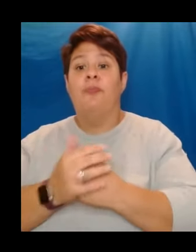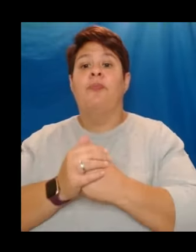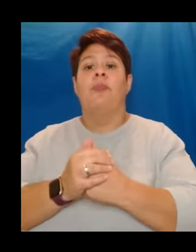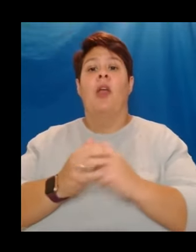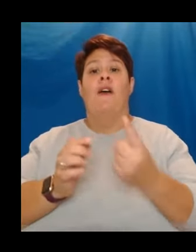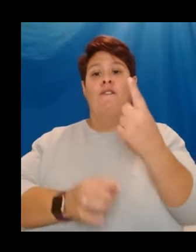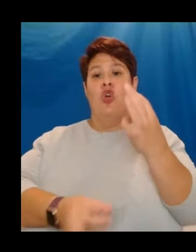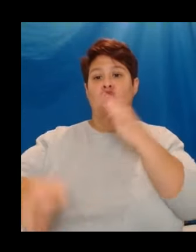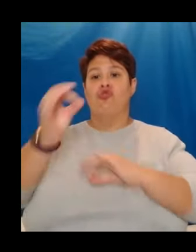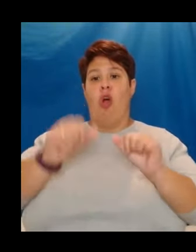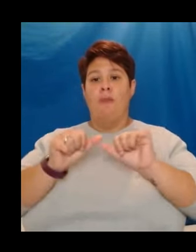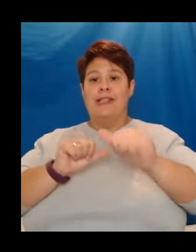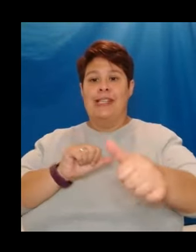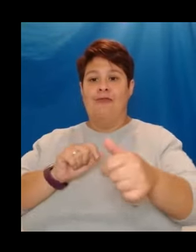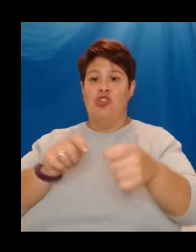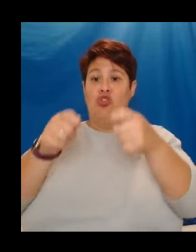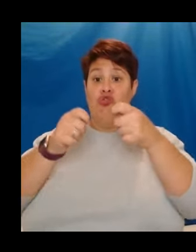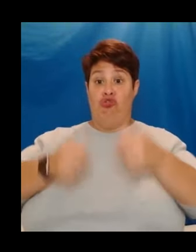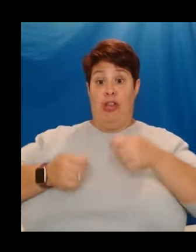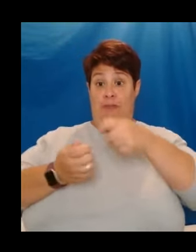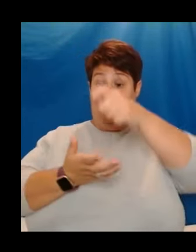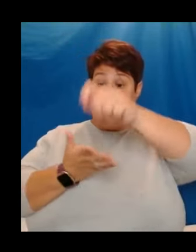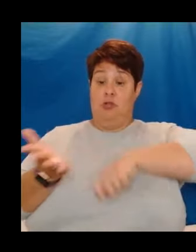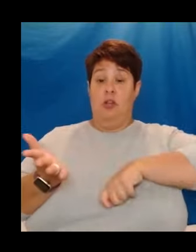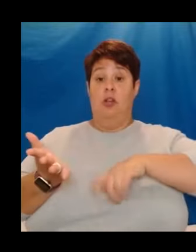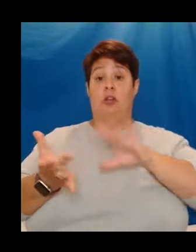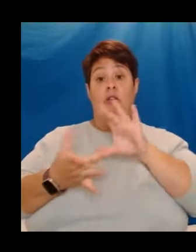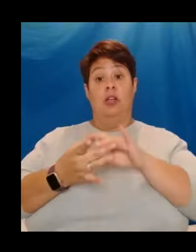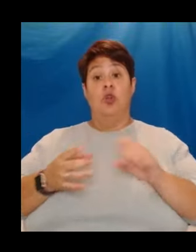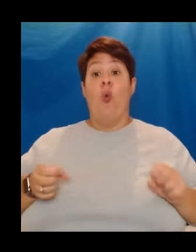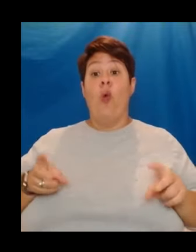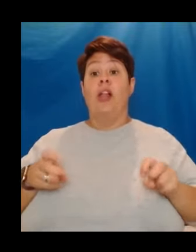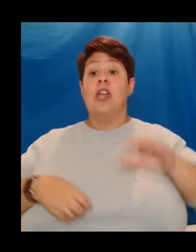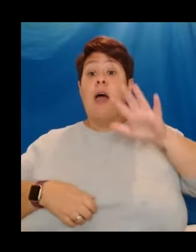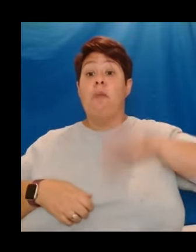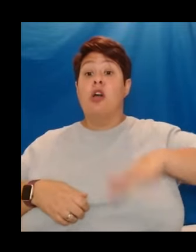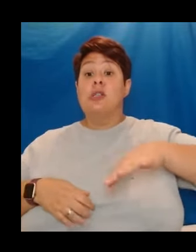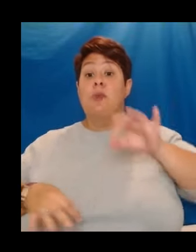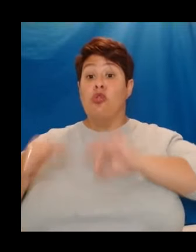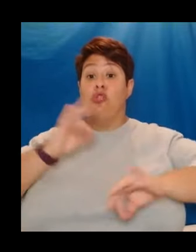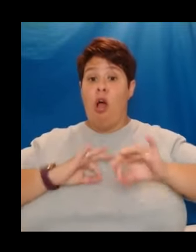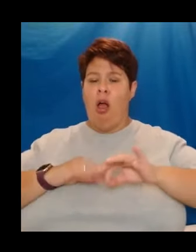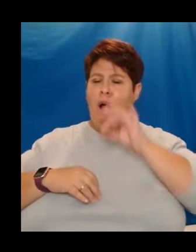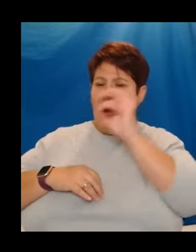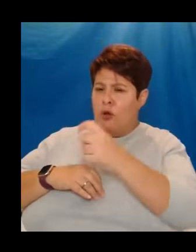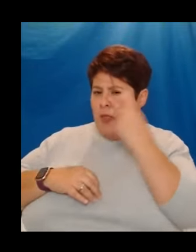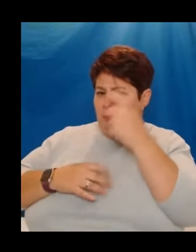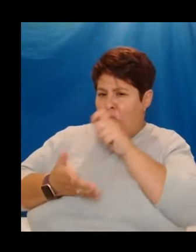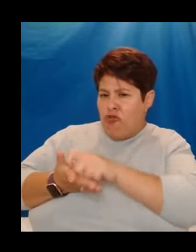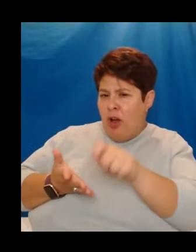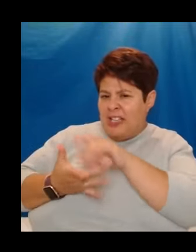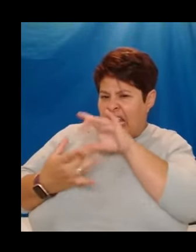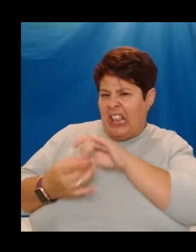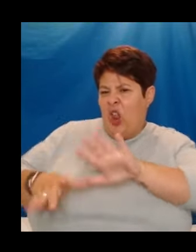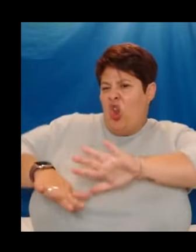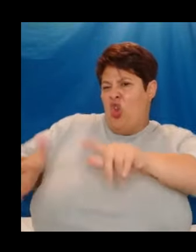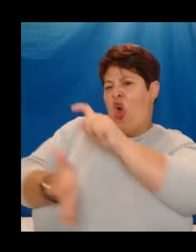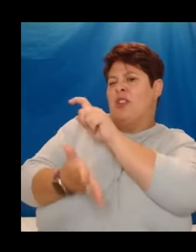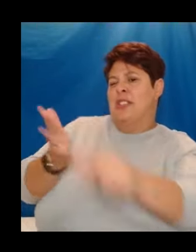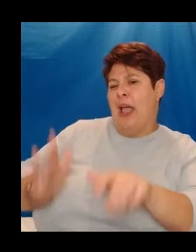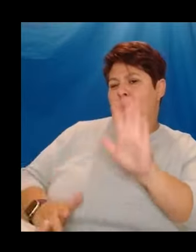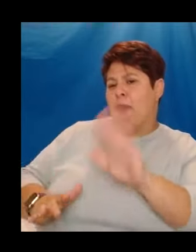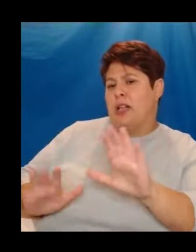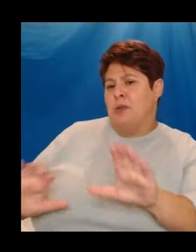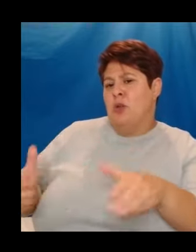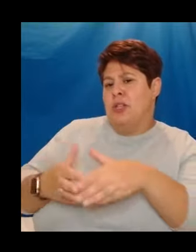series treatment I ever wrote was a wheelchair basketball drama. I was asked to consider writing about a non-disabled basketball team because